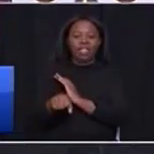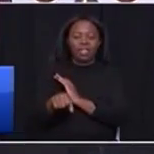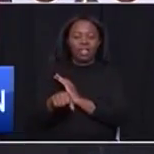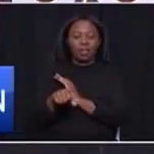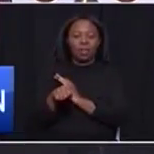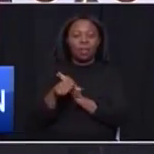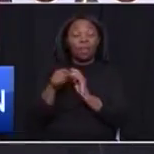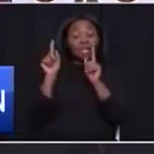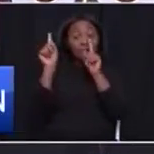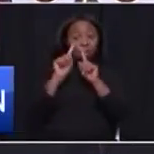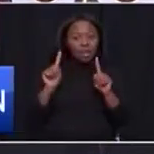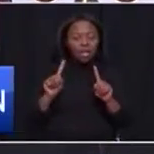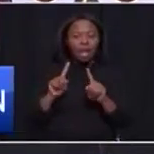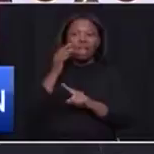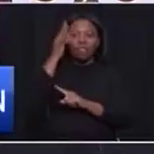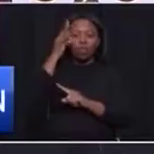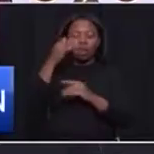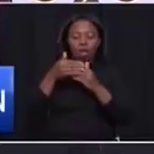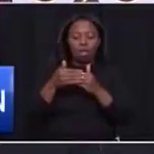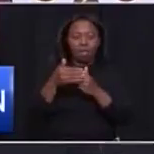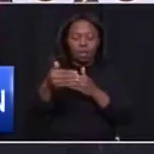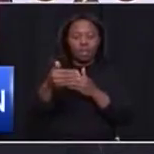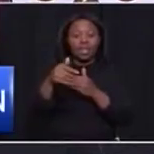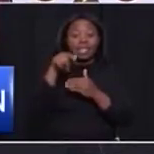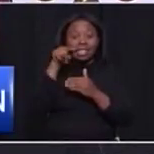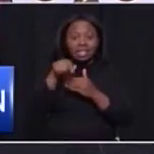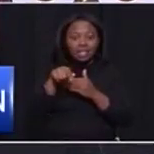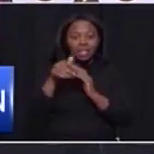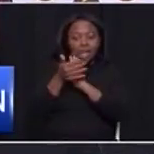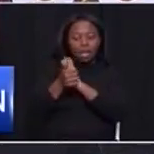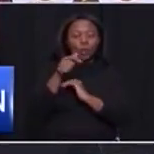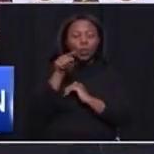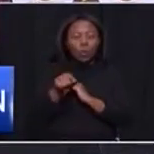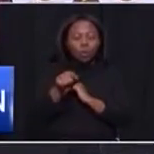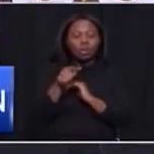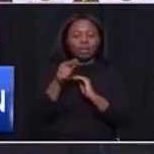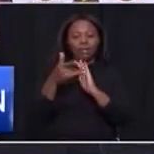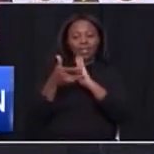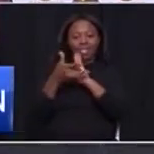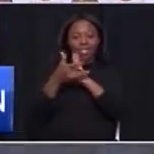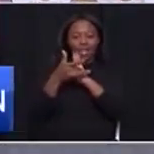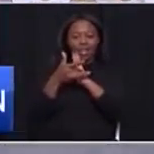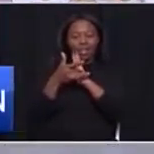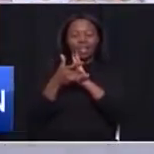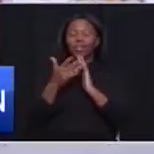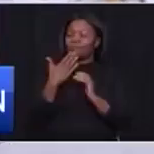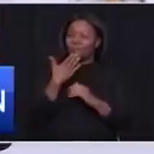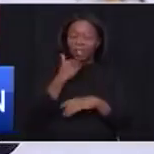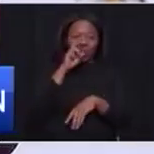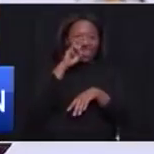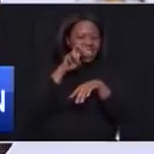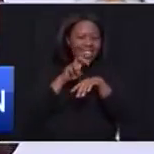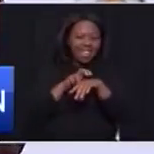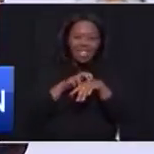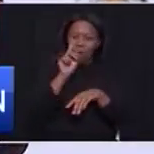forward into the future. Those should be digital skills. So we need a skills revolution. We need to ensure